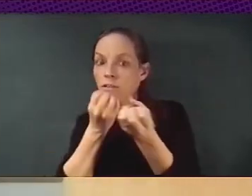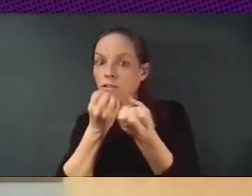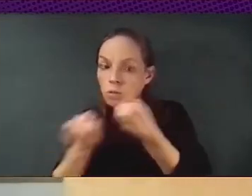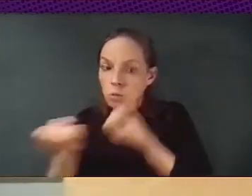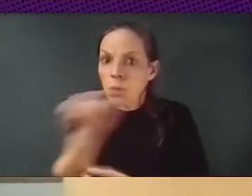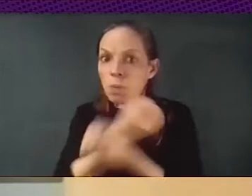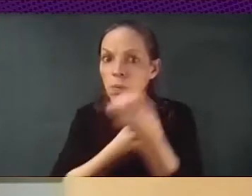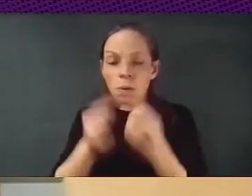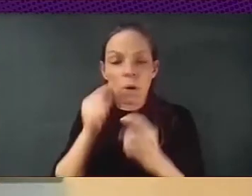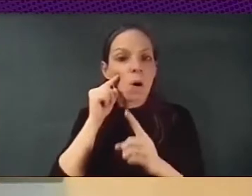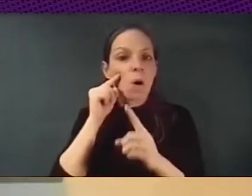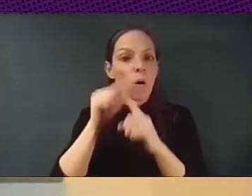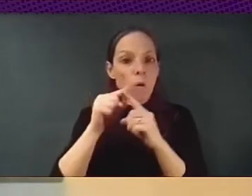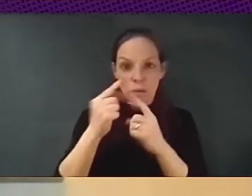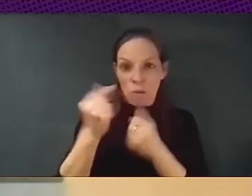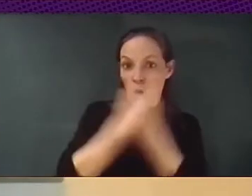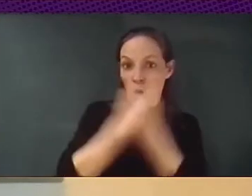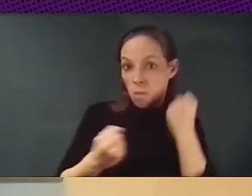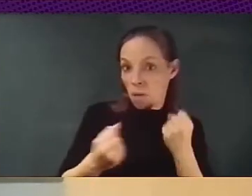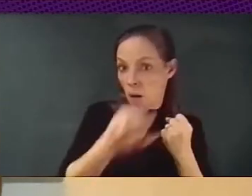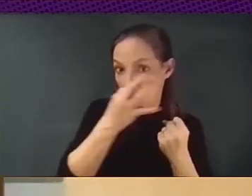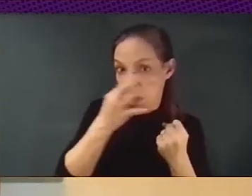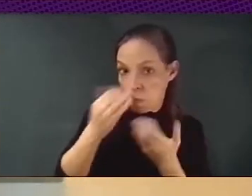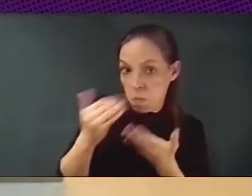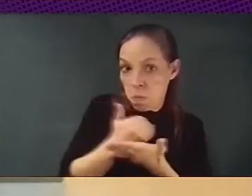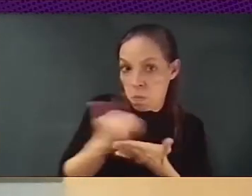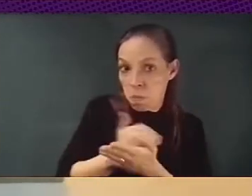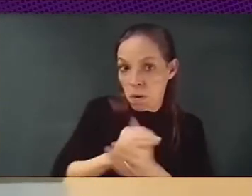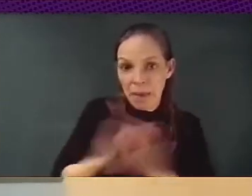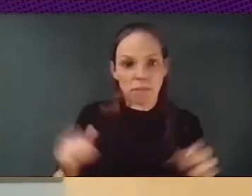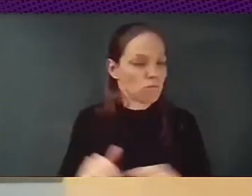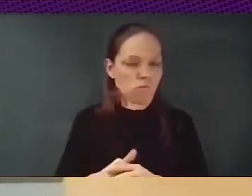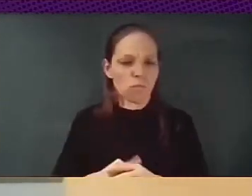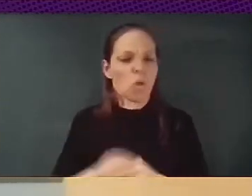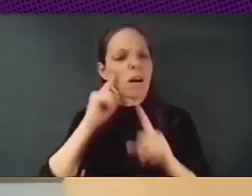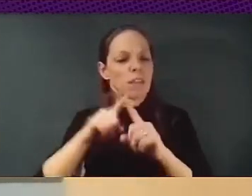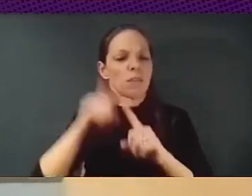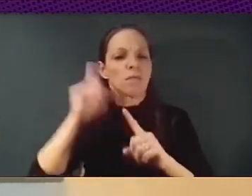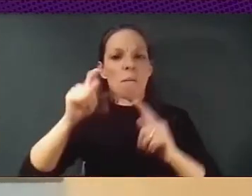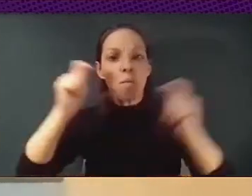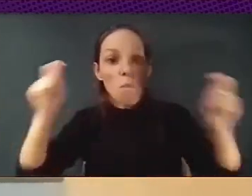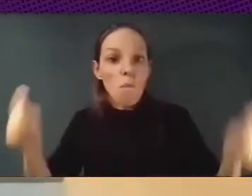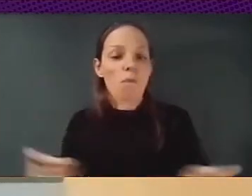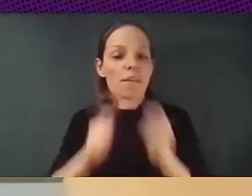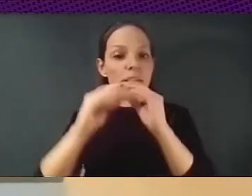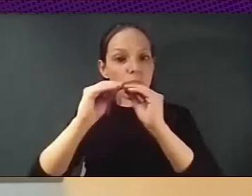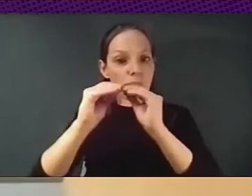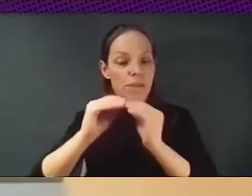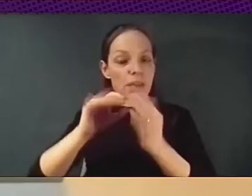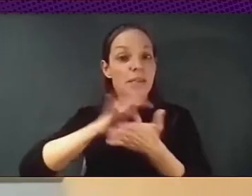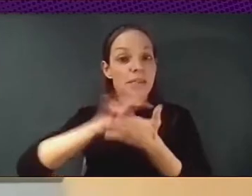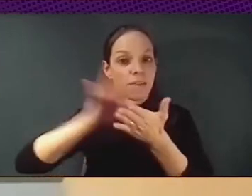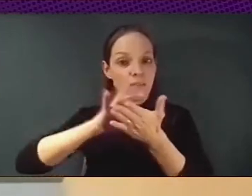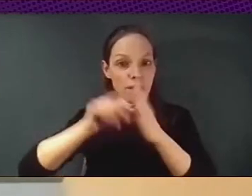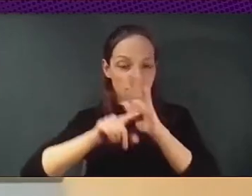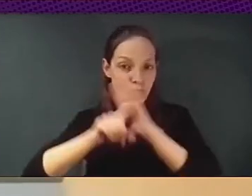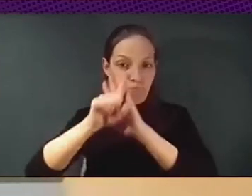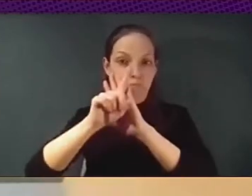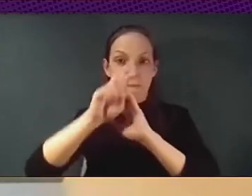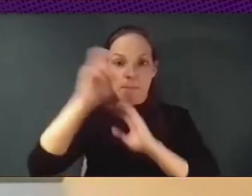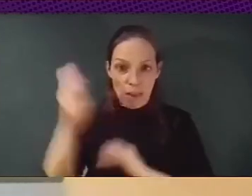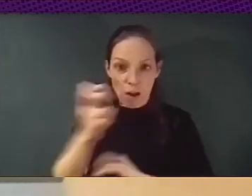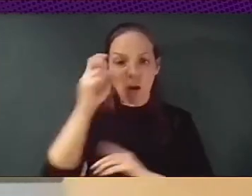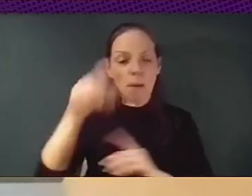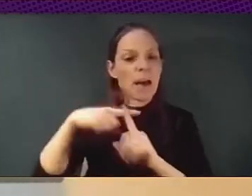to improve the services of the big tech, but you can use it to create public value to improve the city to make it